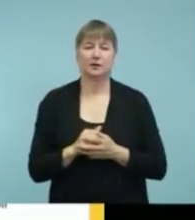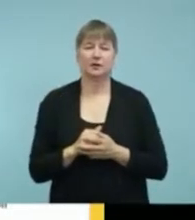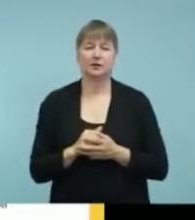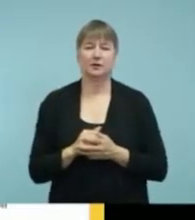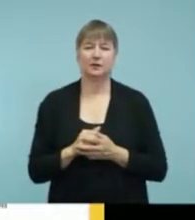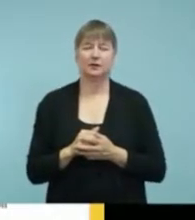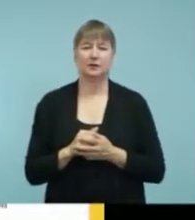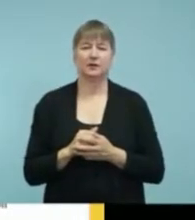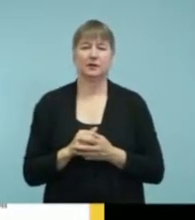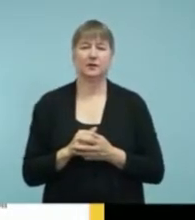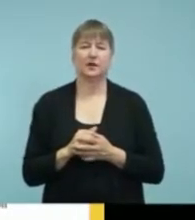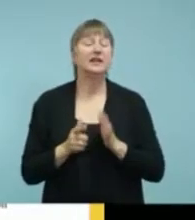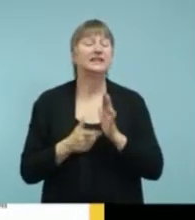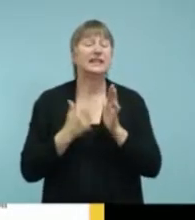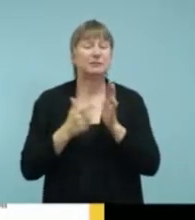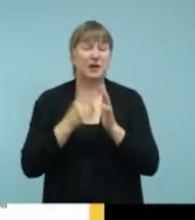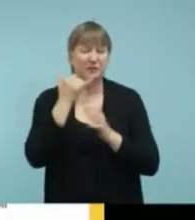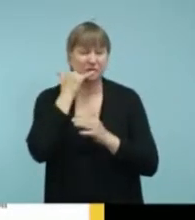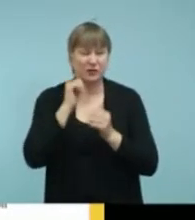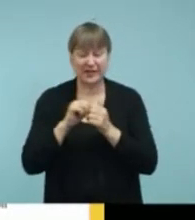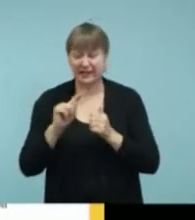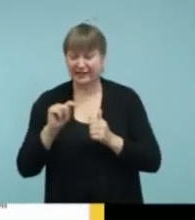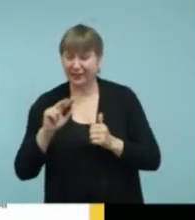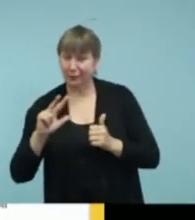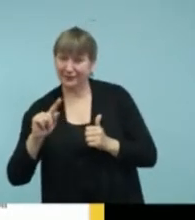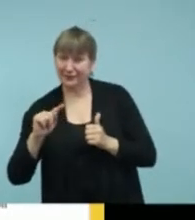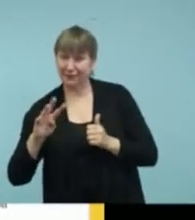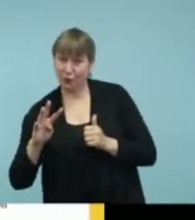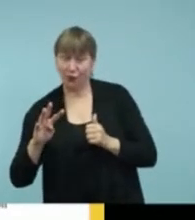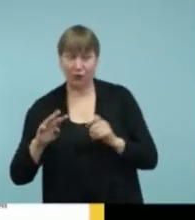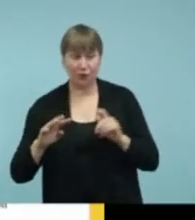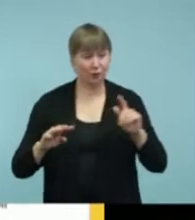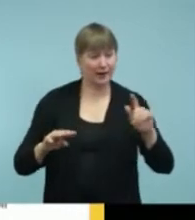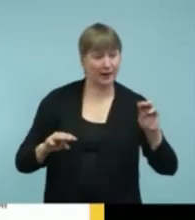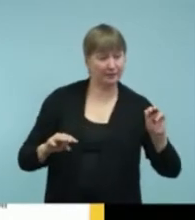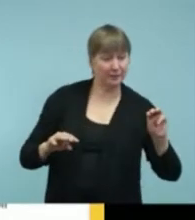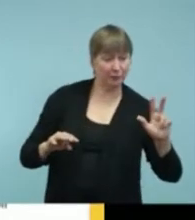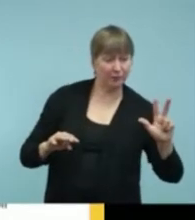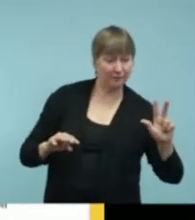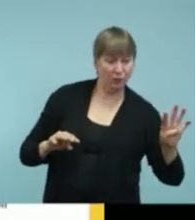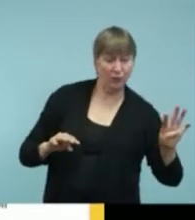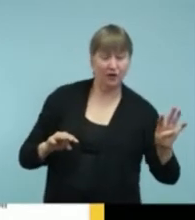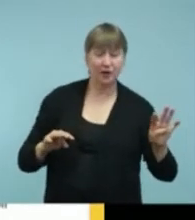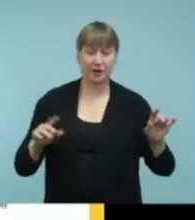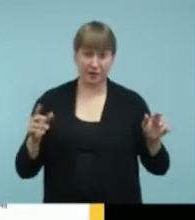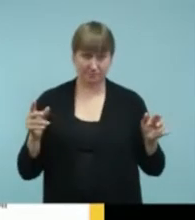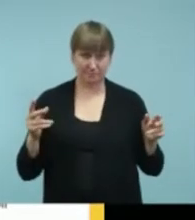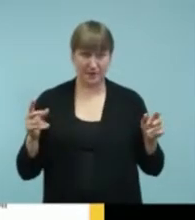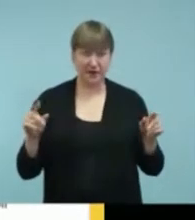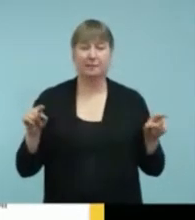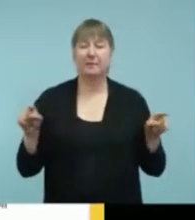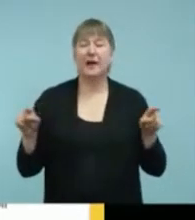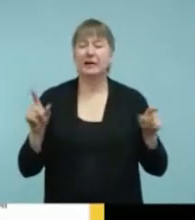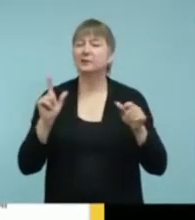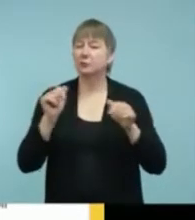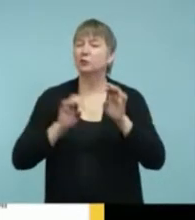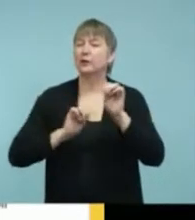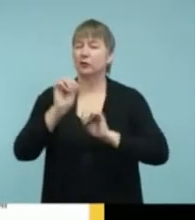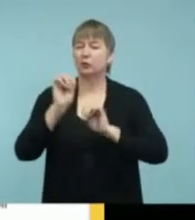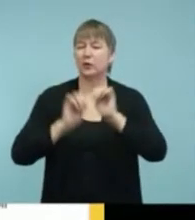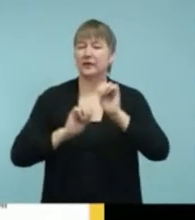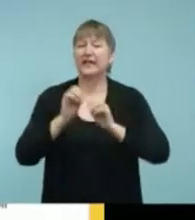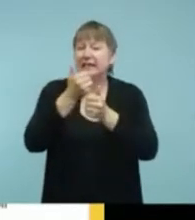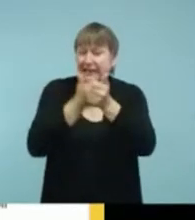T4. But that's what those ratings mean. Each cell phone company is supposed to have a